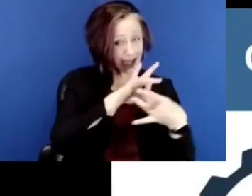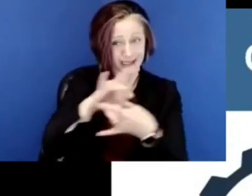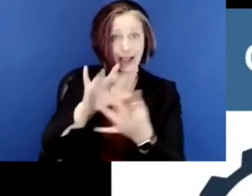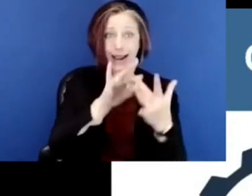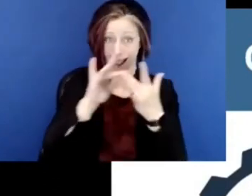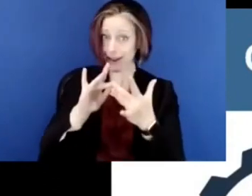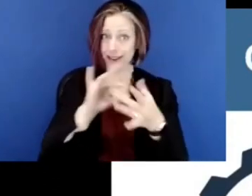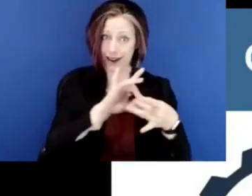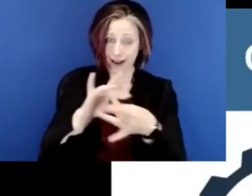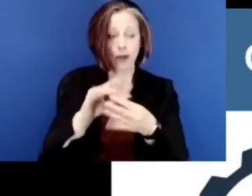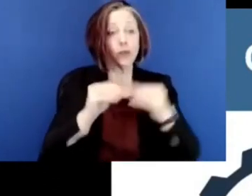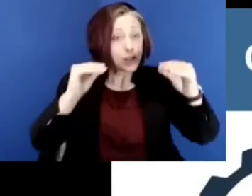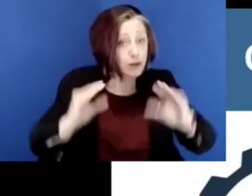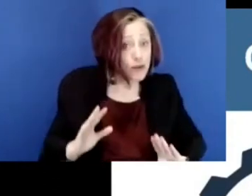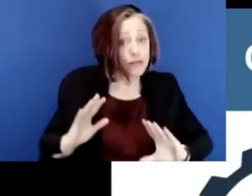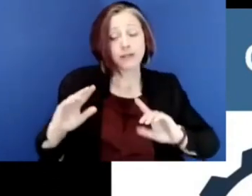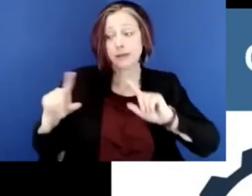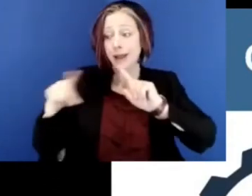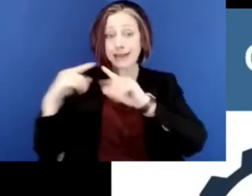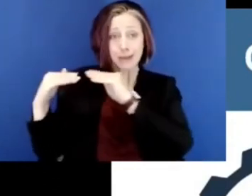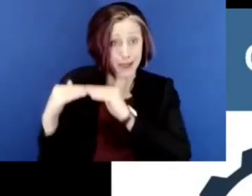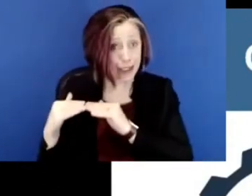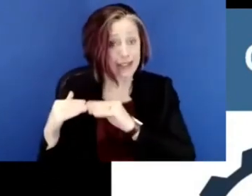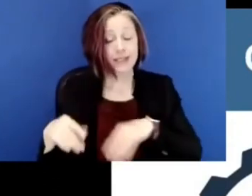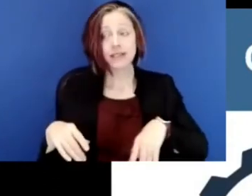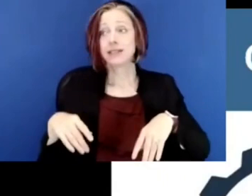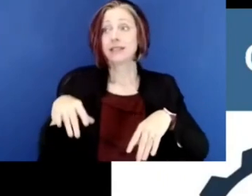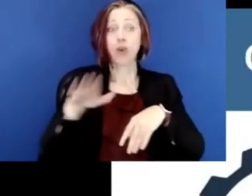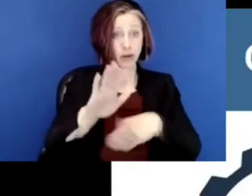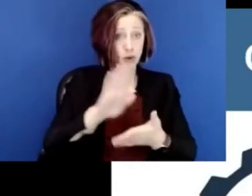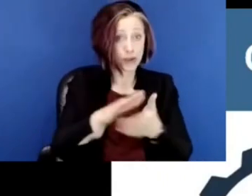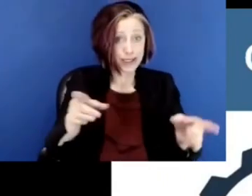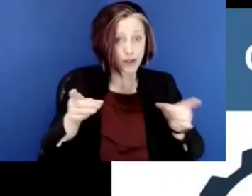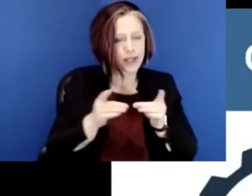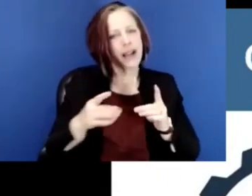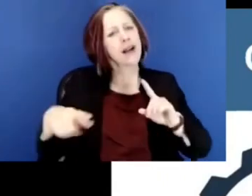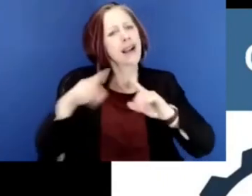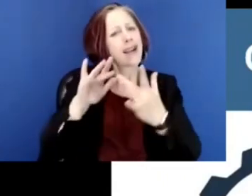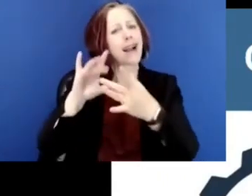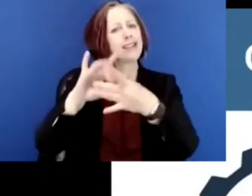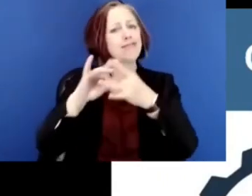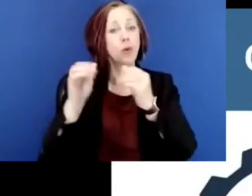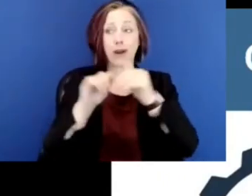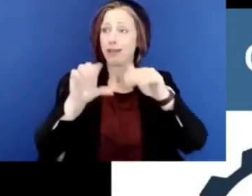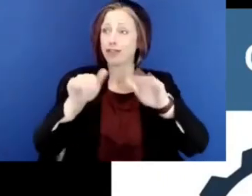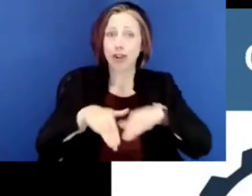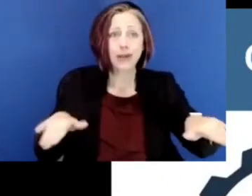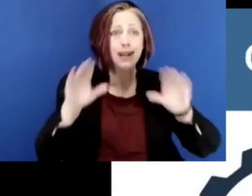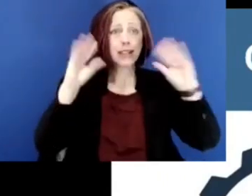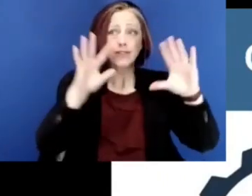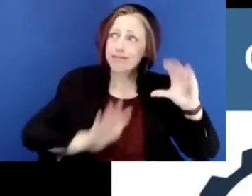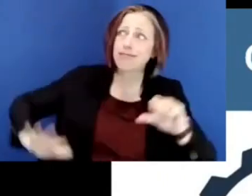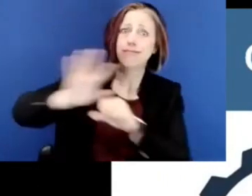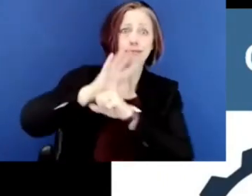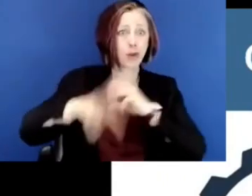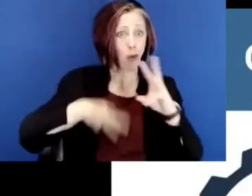connected, not only with your teachers and peers in your own local school district, but with children and